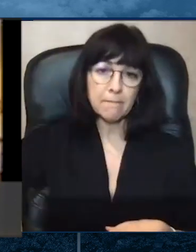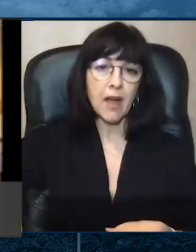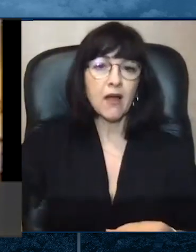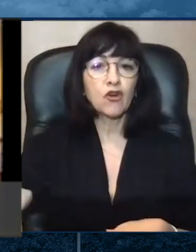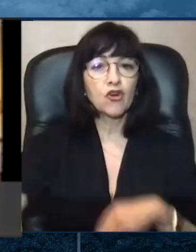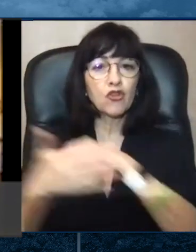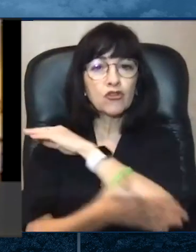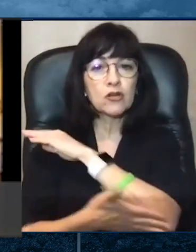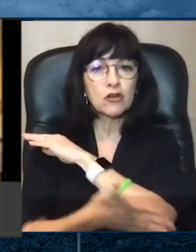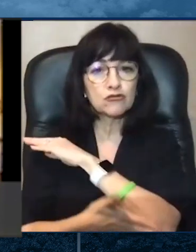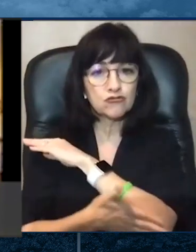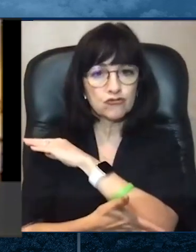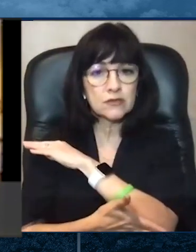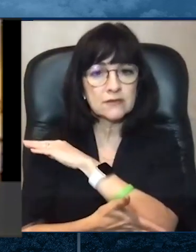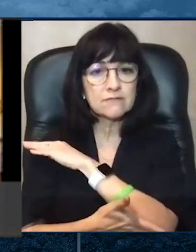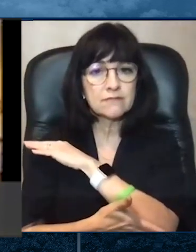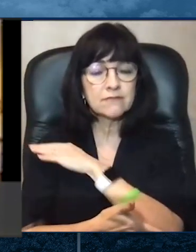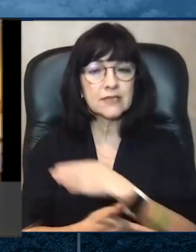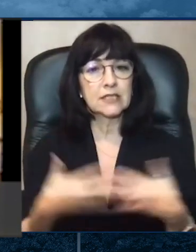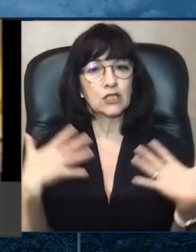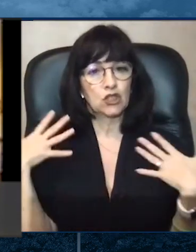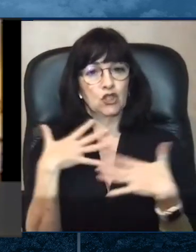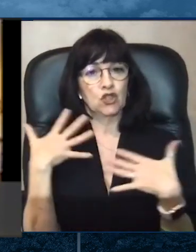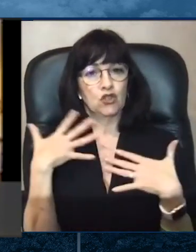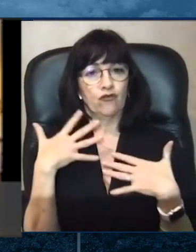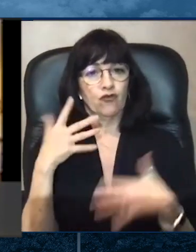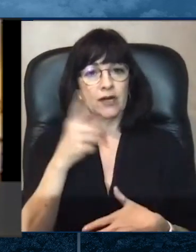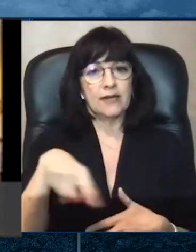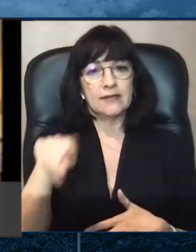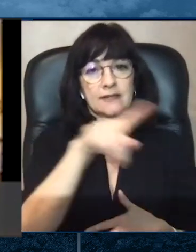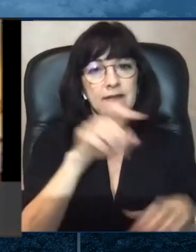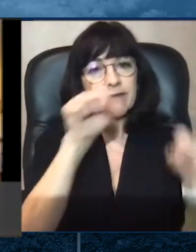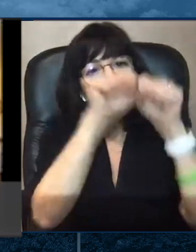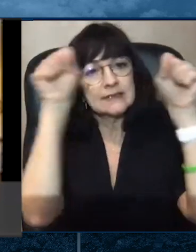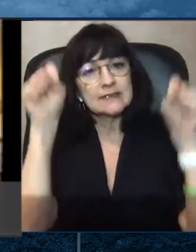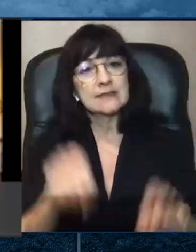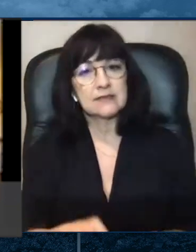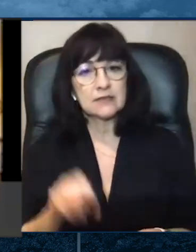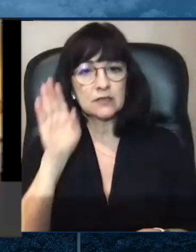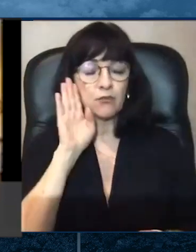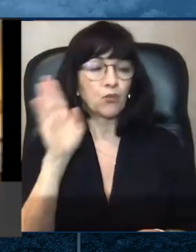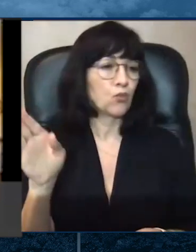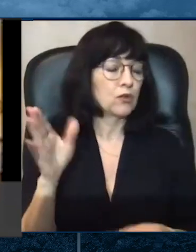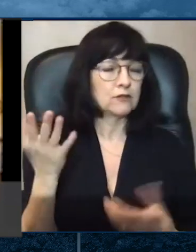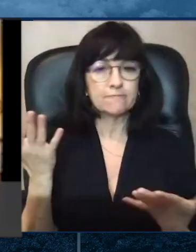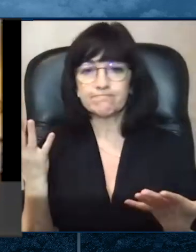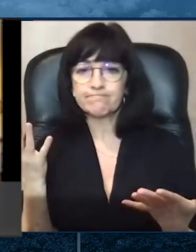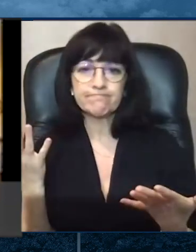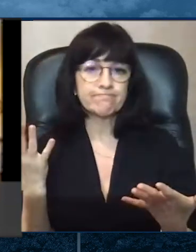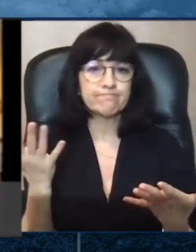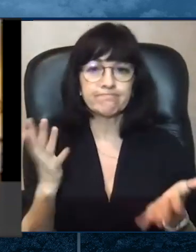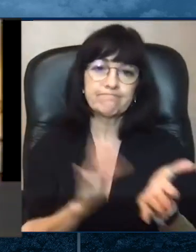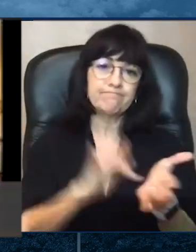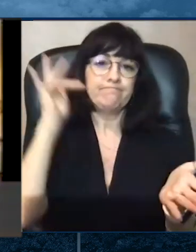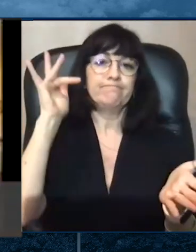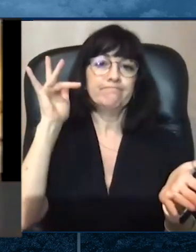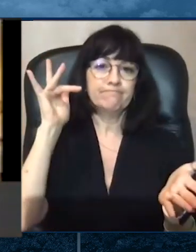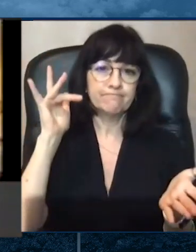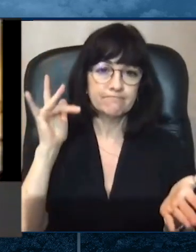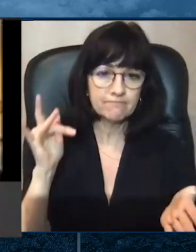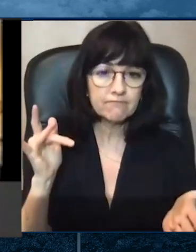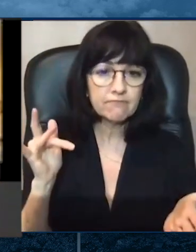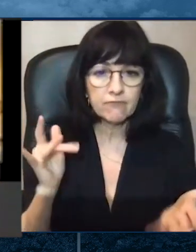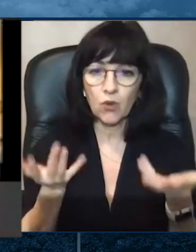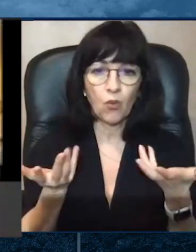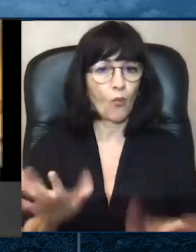actualmente estamos trabajando en una asociación adicional con el